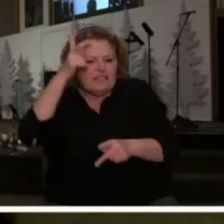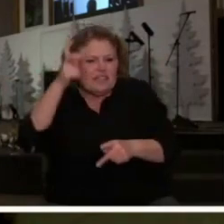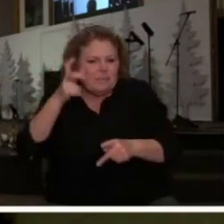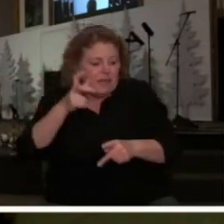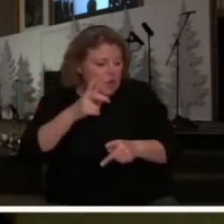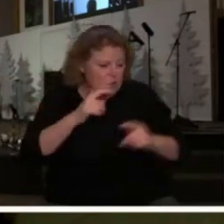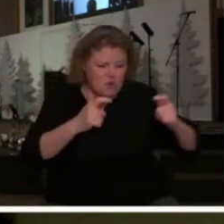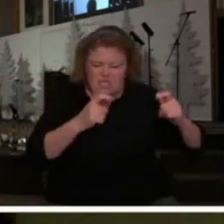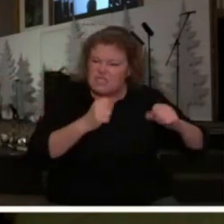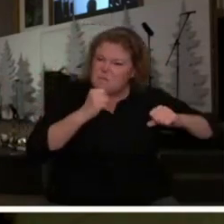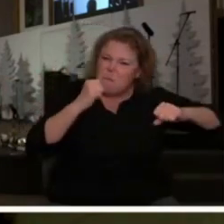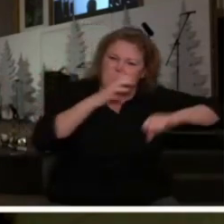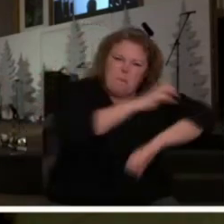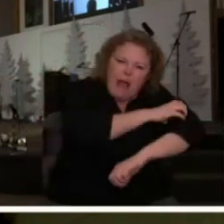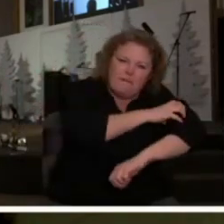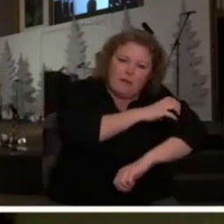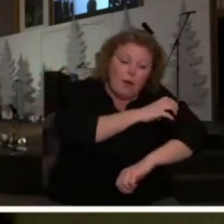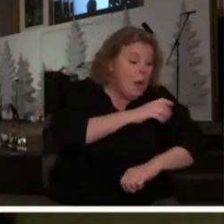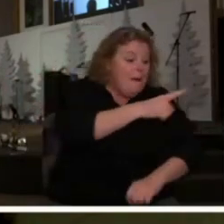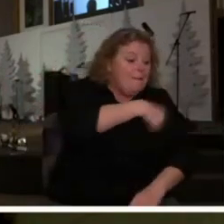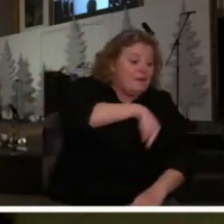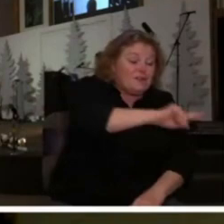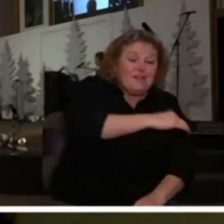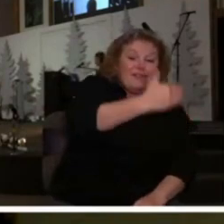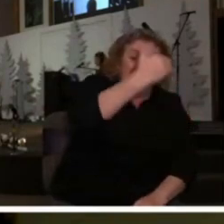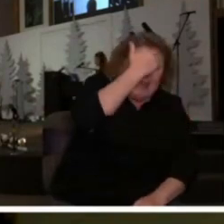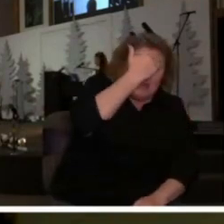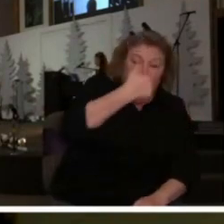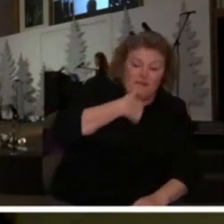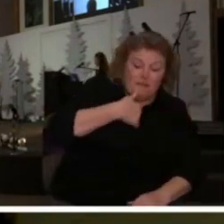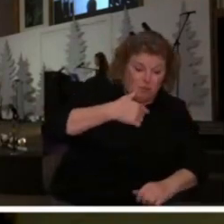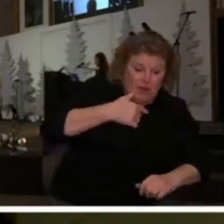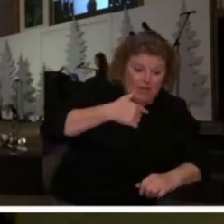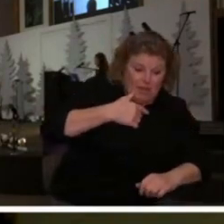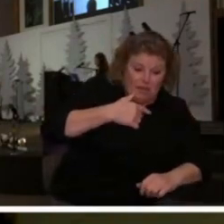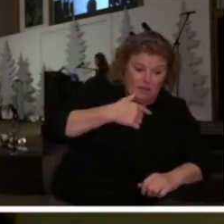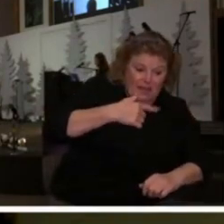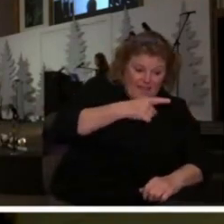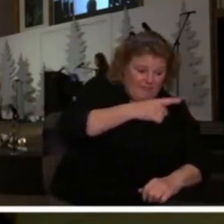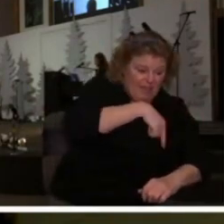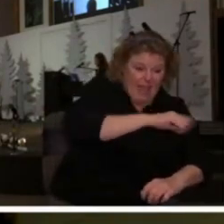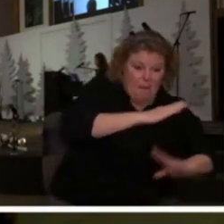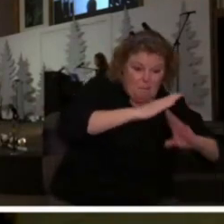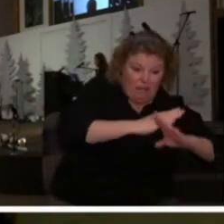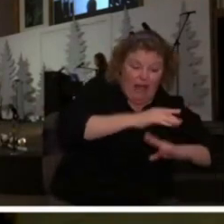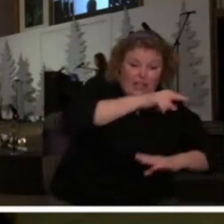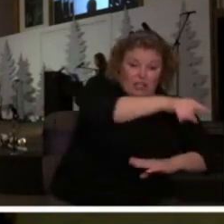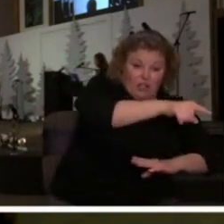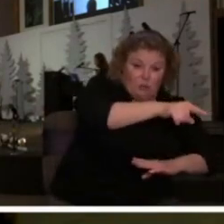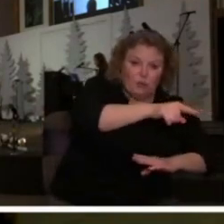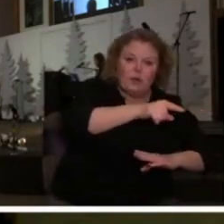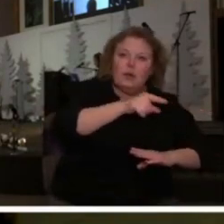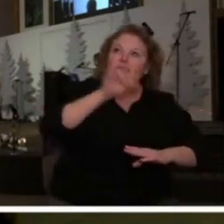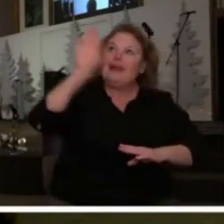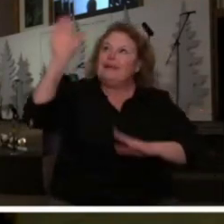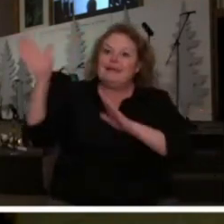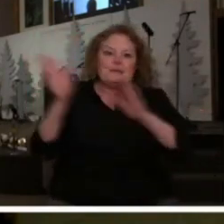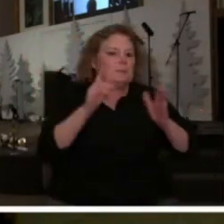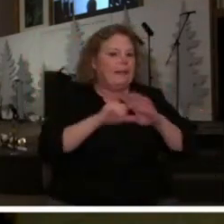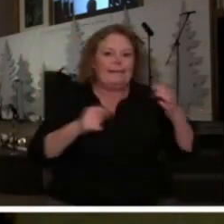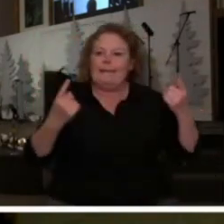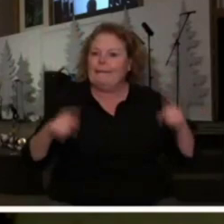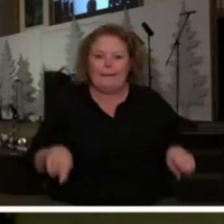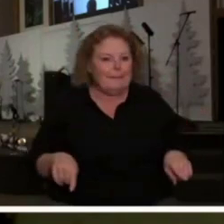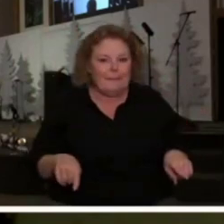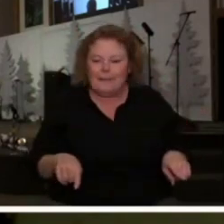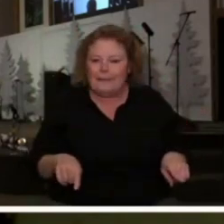against you because they knew Daniel if we could stop you from praying and if we could stop an answer from coming to you we destroy the whole process of which God wants to to do his